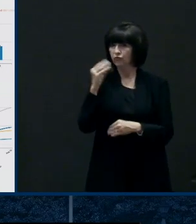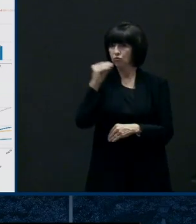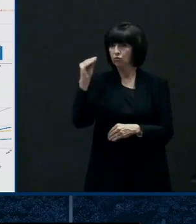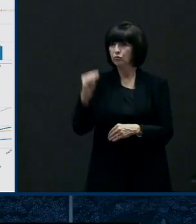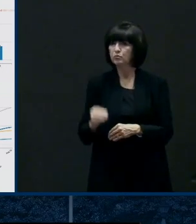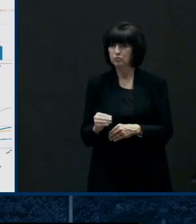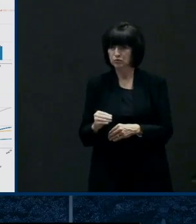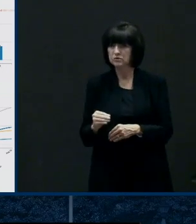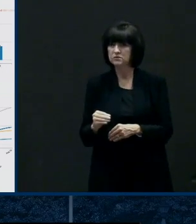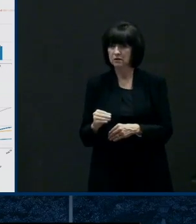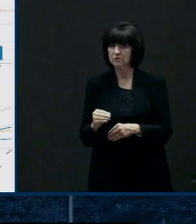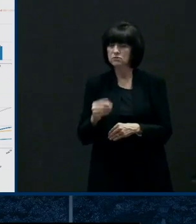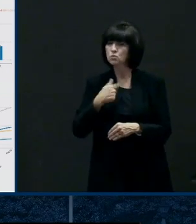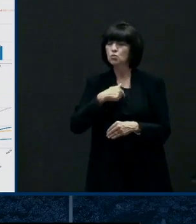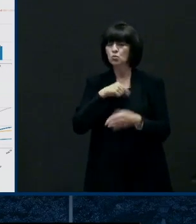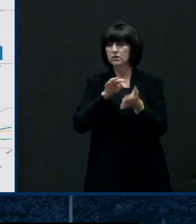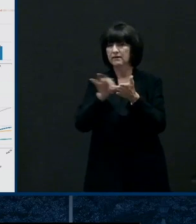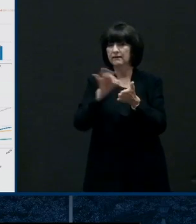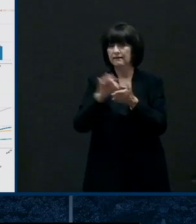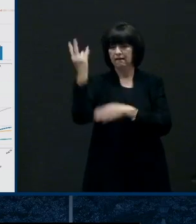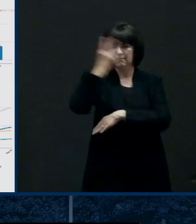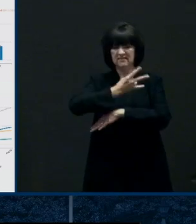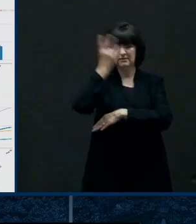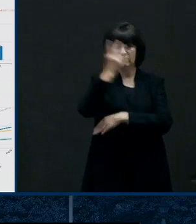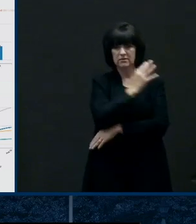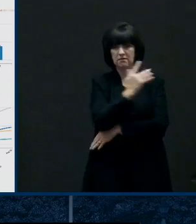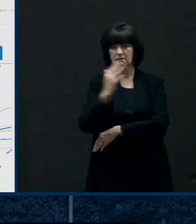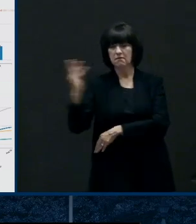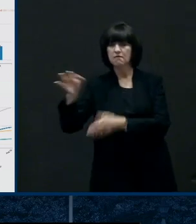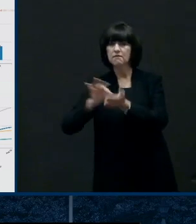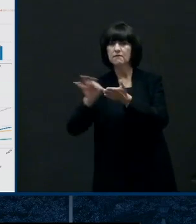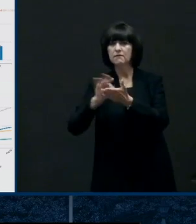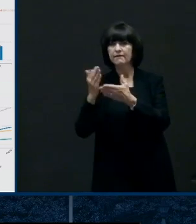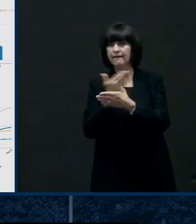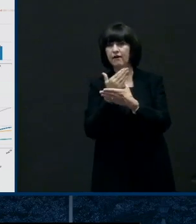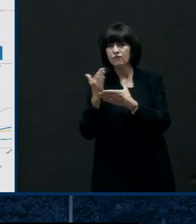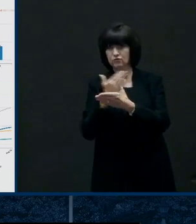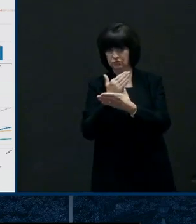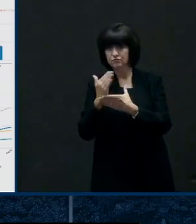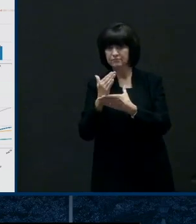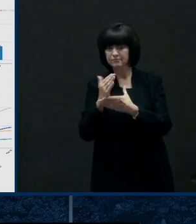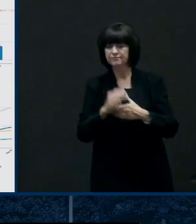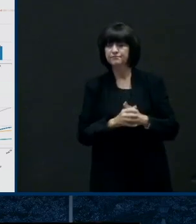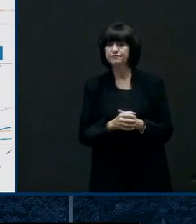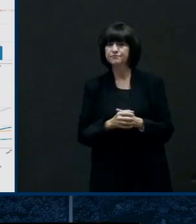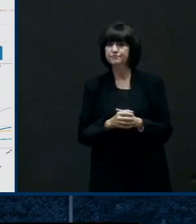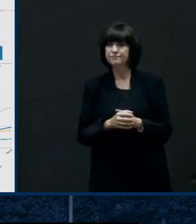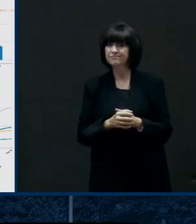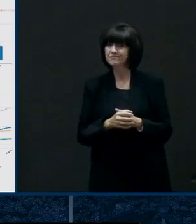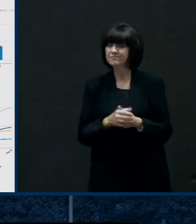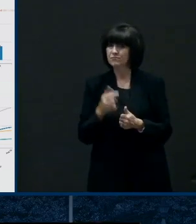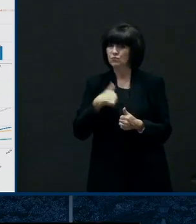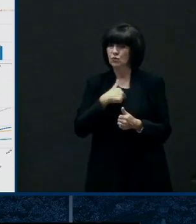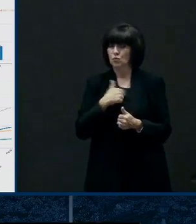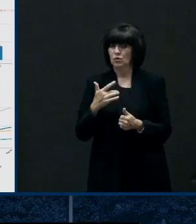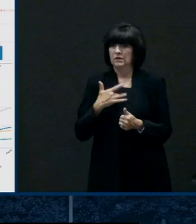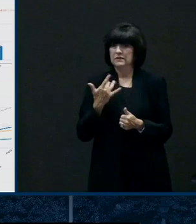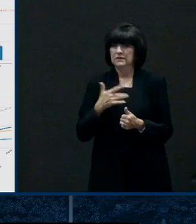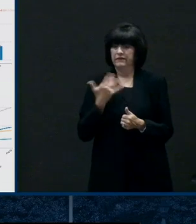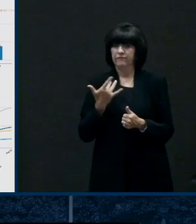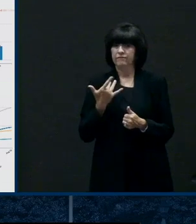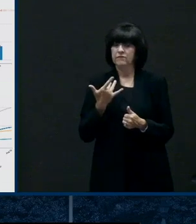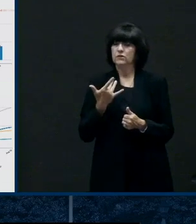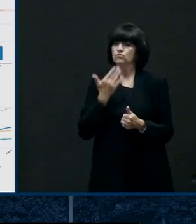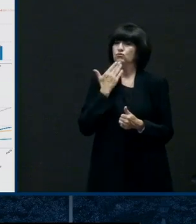on our seven day moving average new positive cases again as i mentioned a minute ago uh are decreasing as well and then you can